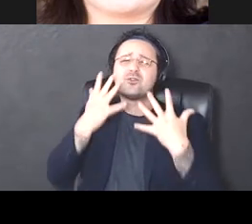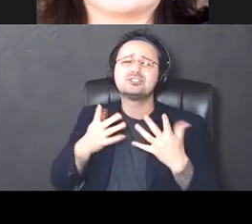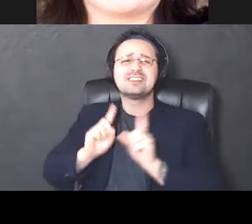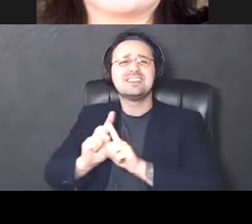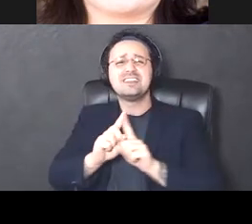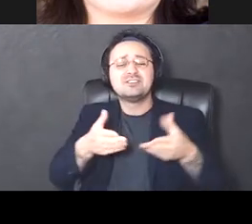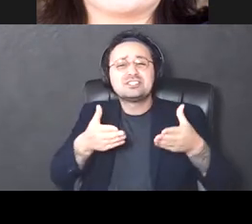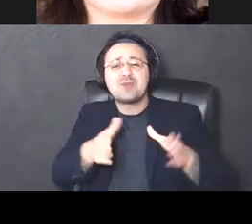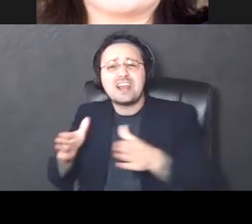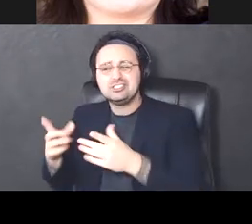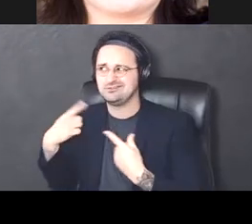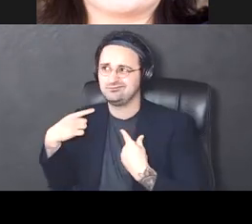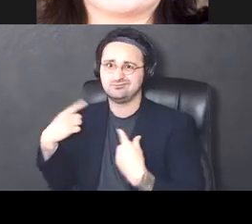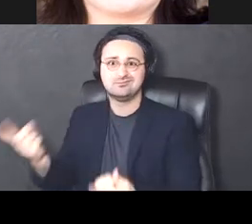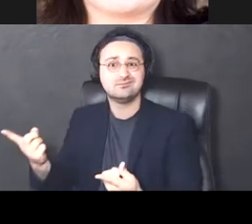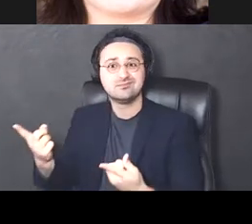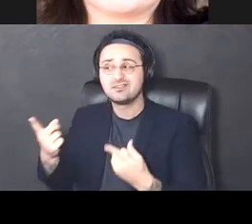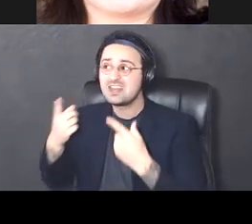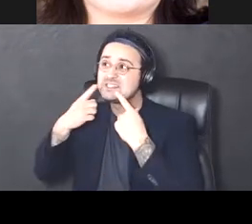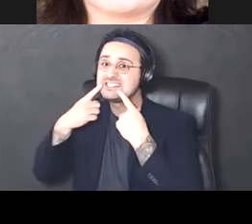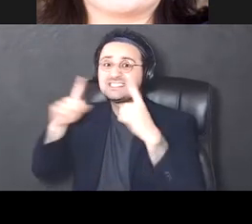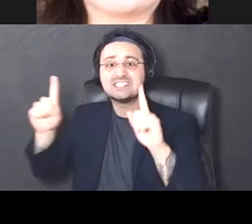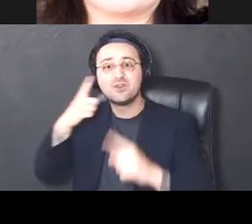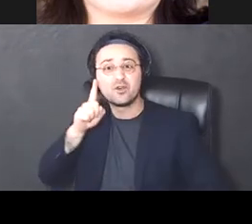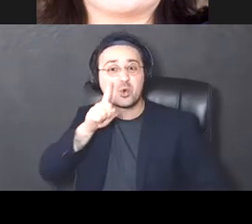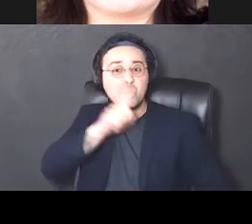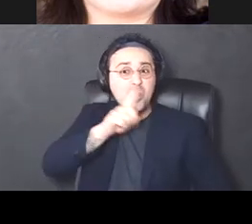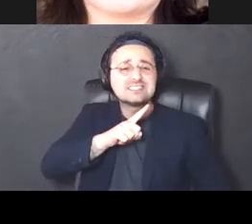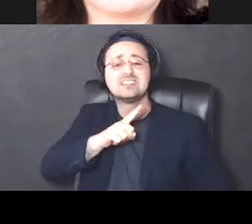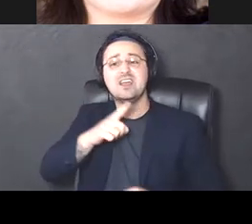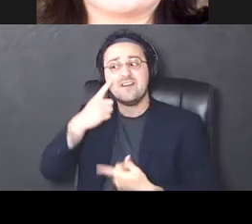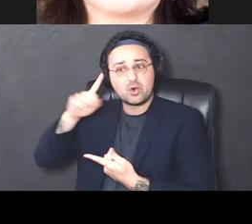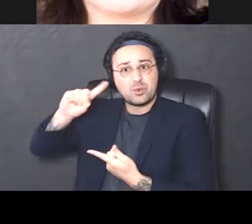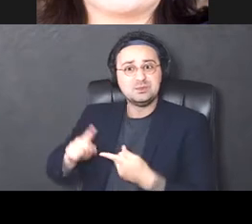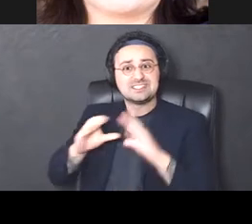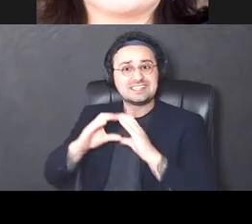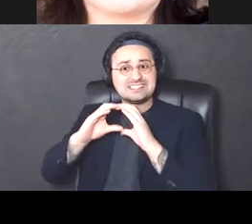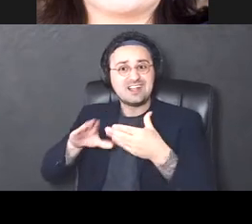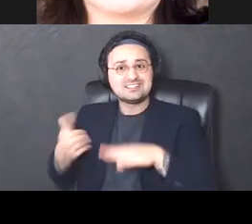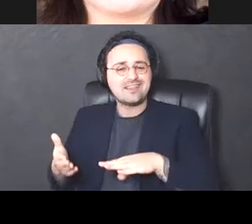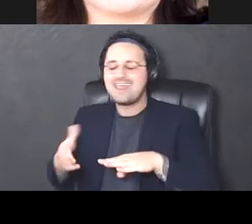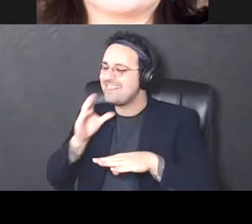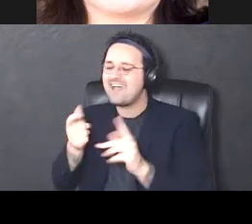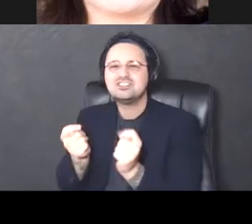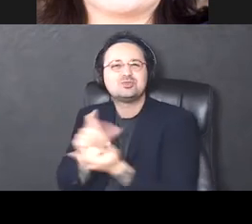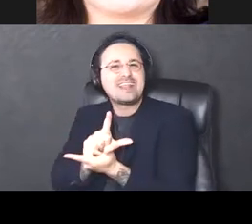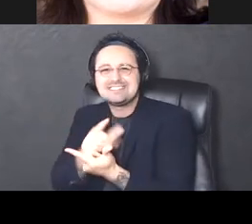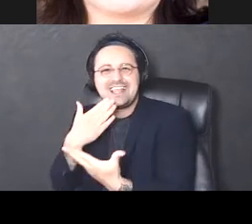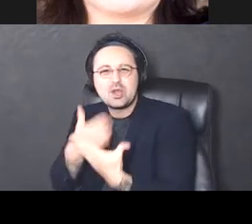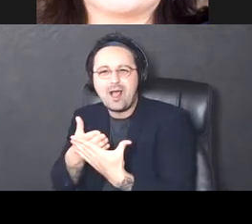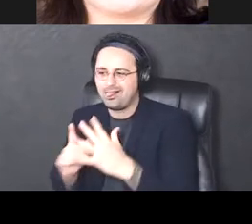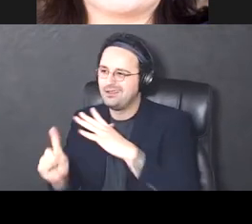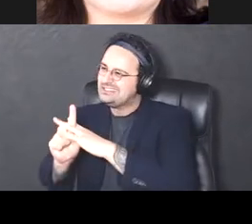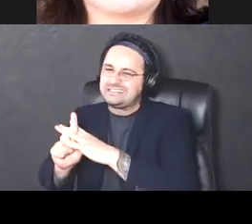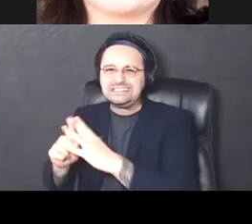been, um, worked successfully in rodents to reduce the cell deputies haven't translated well in clinic. Um,